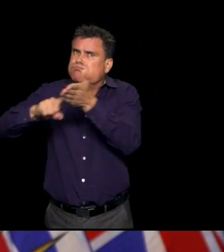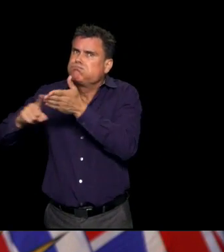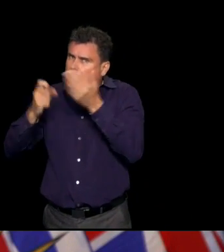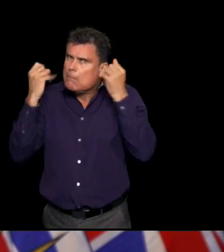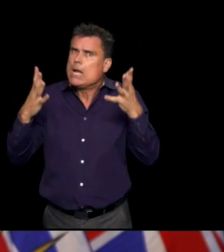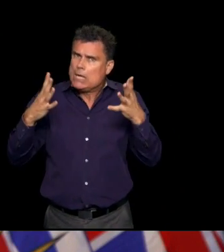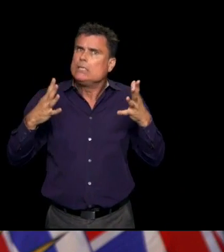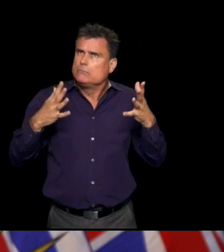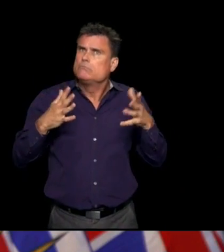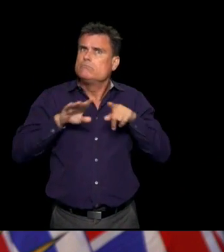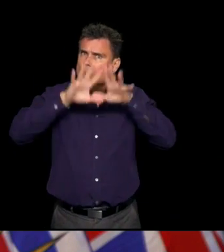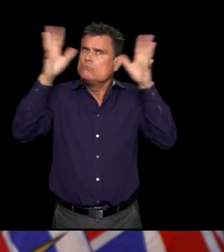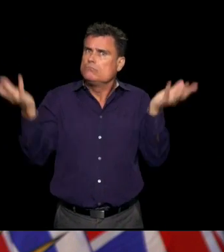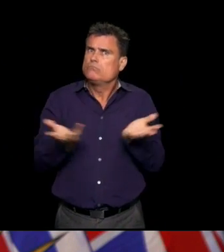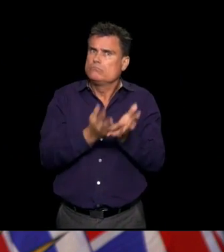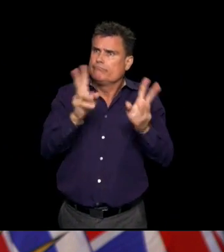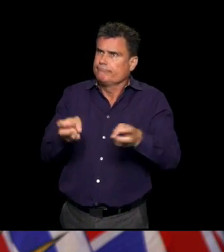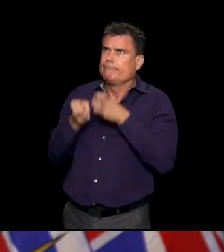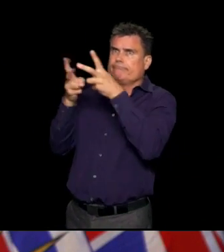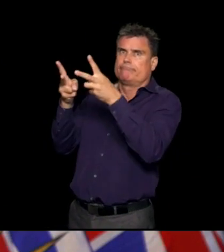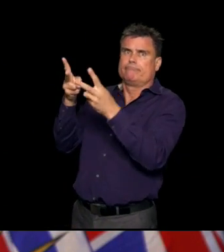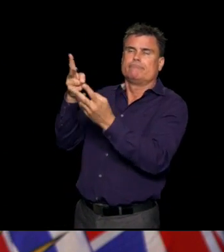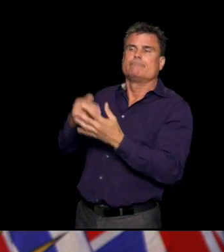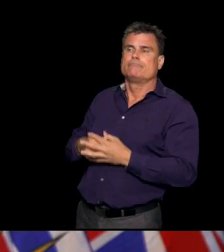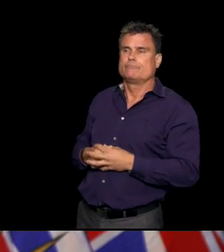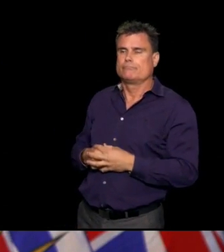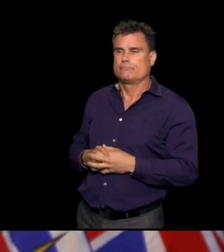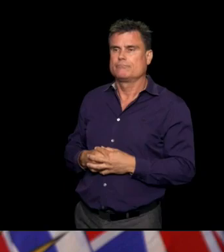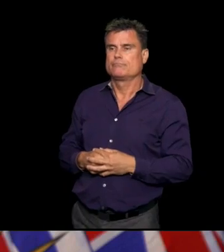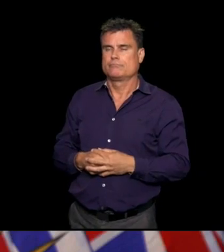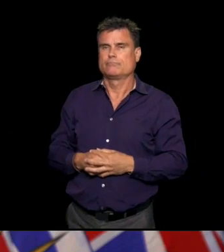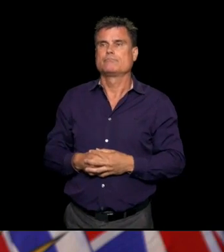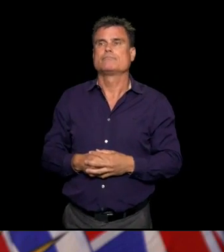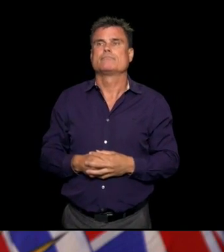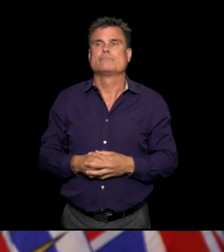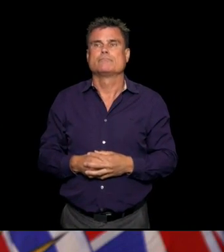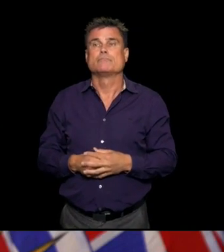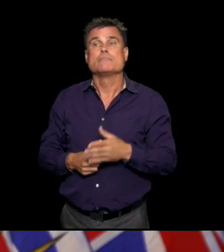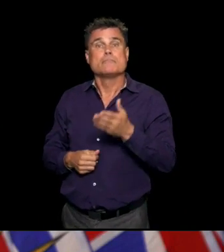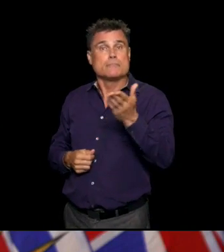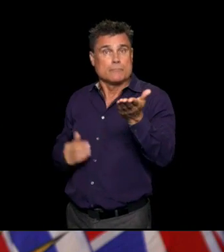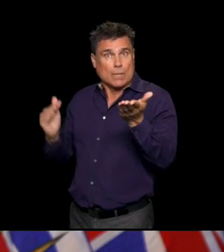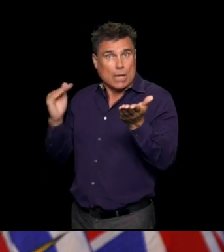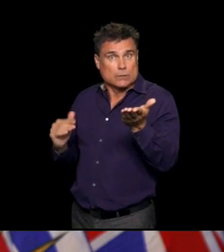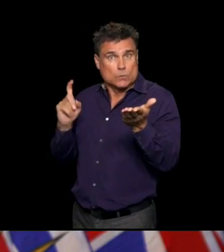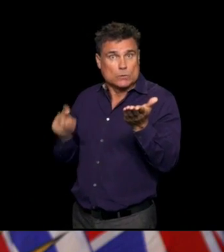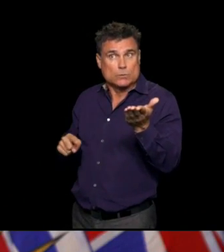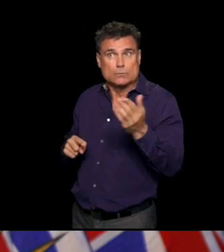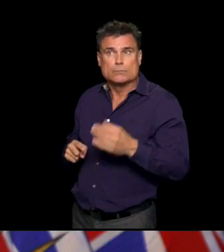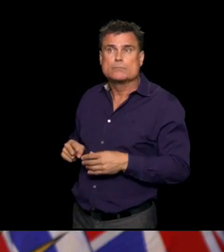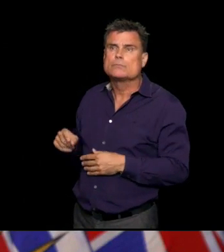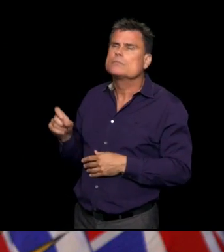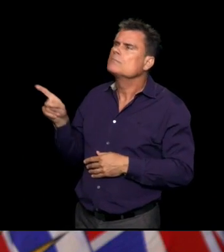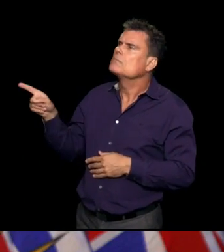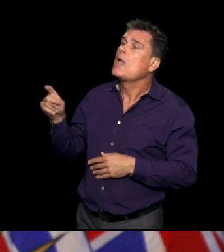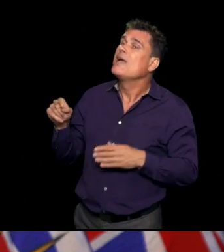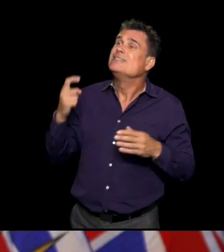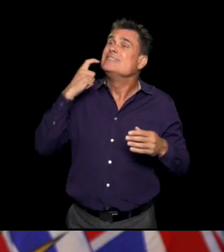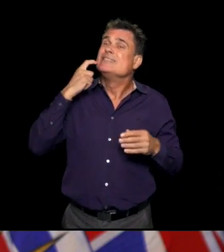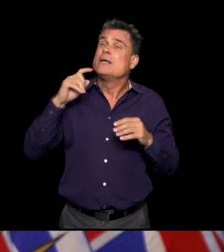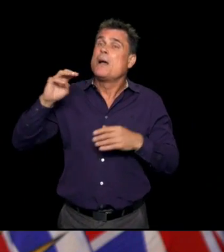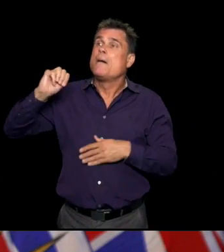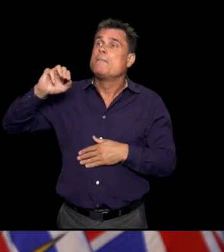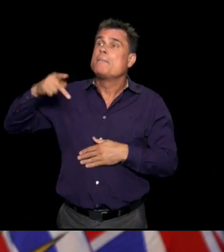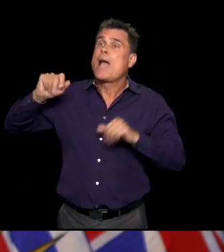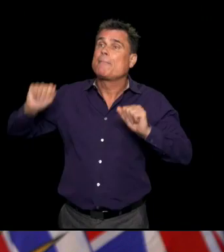Hi, Dr. Henry. Seeing as how you pointed out with these new maps that the BC CDC is releasing today, that as you know, there are